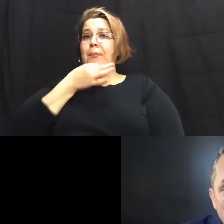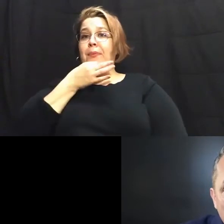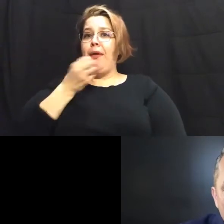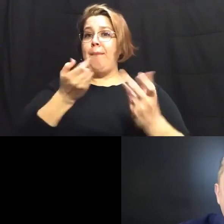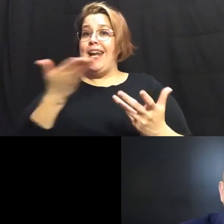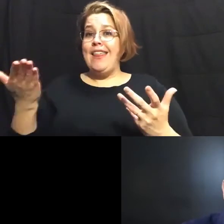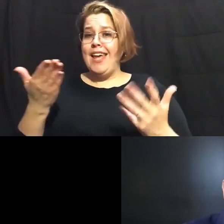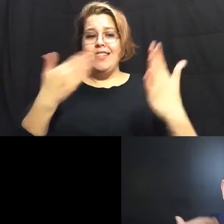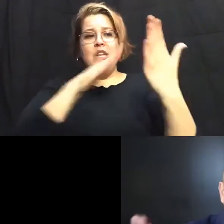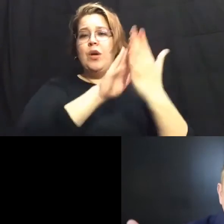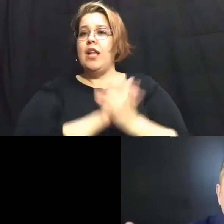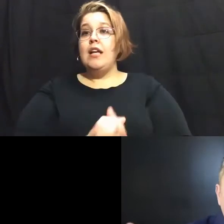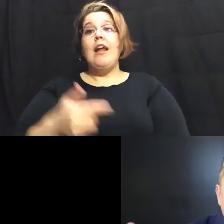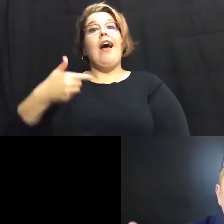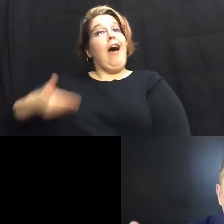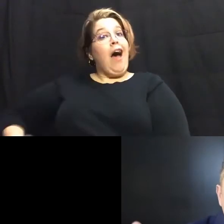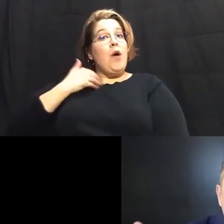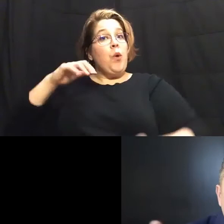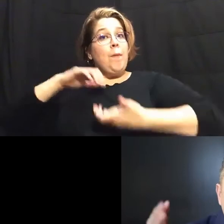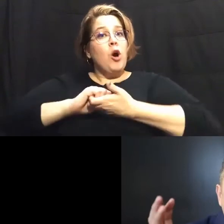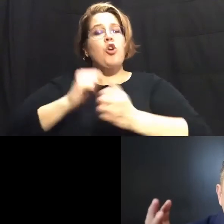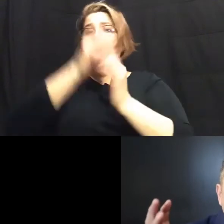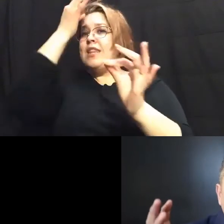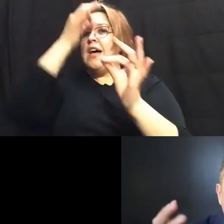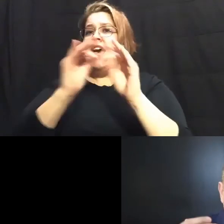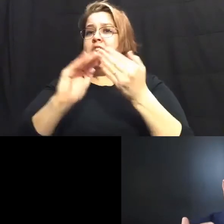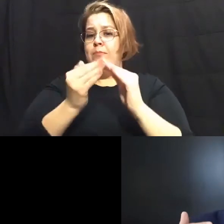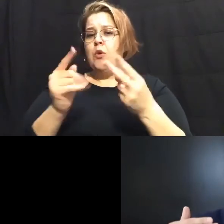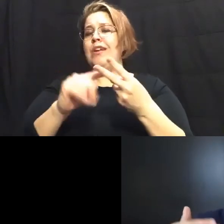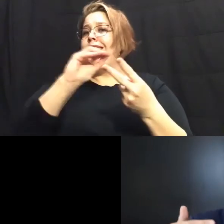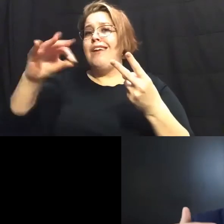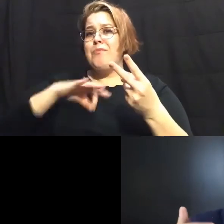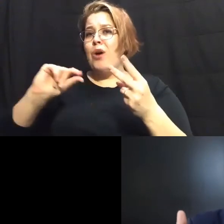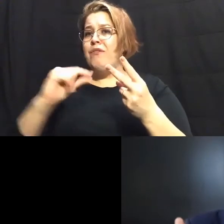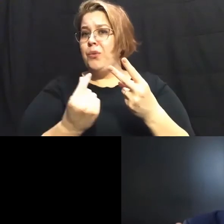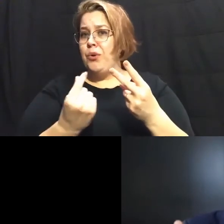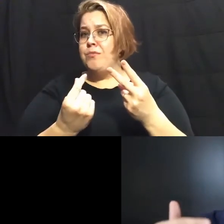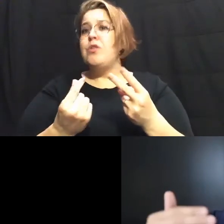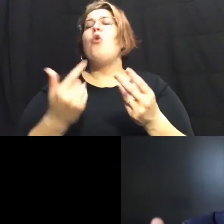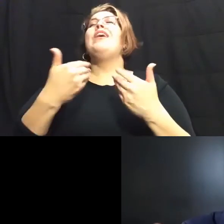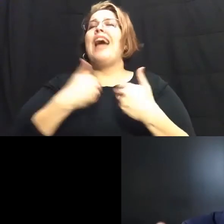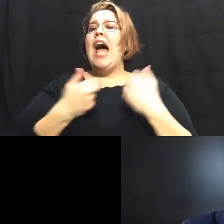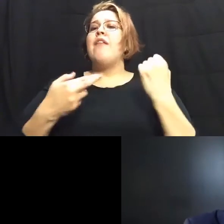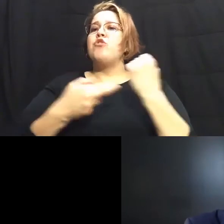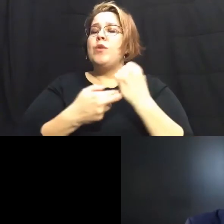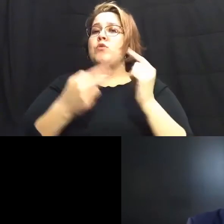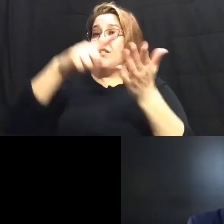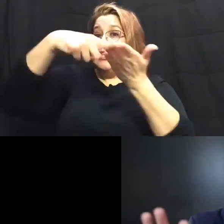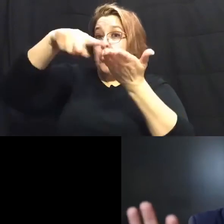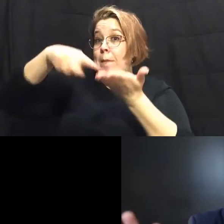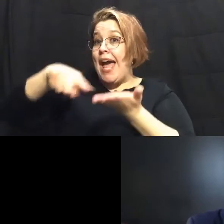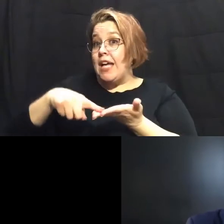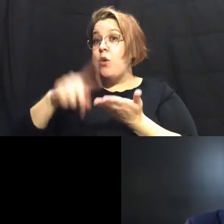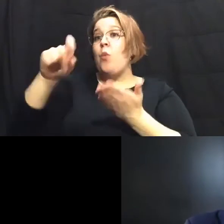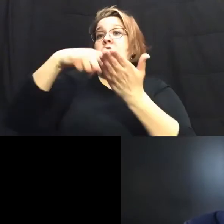deal in i would partner with the faith community and the non-profit organizations we have the resources to fund it we just need to fund